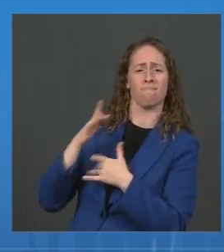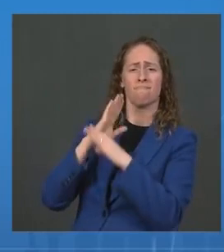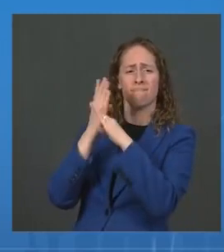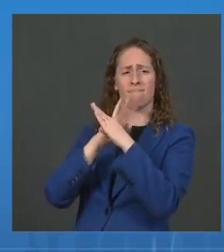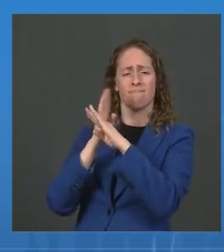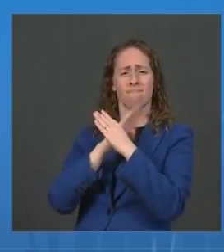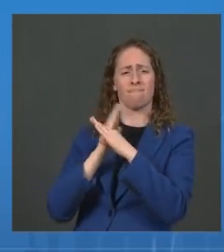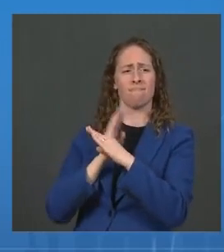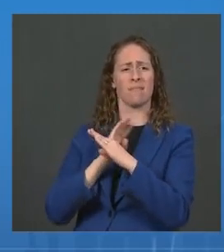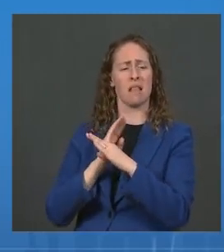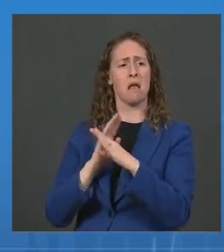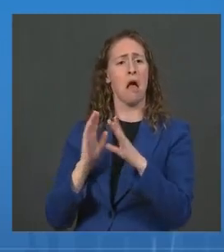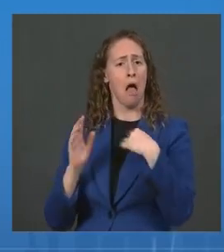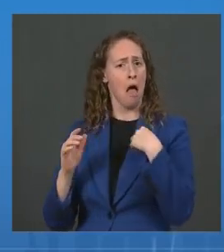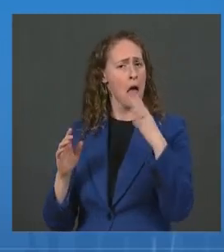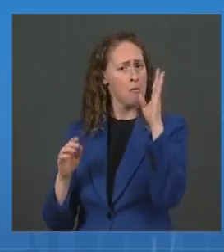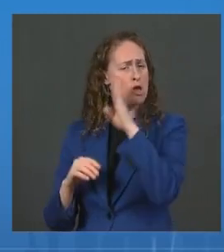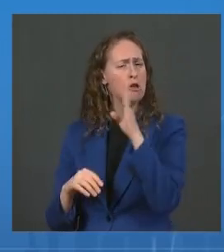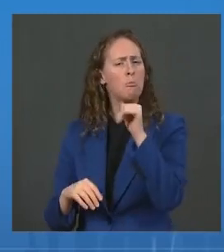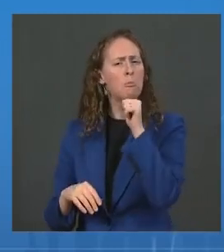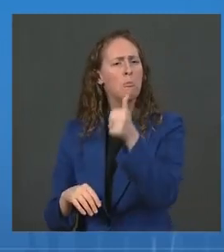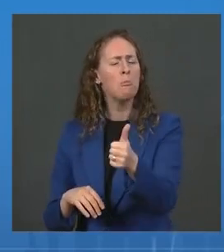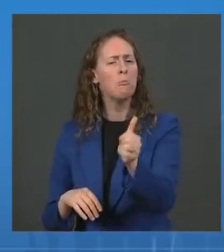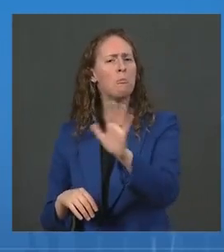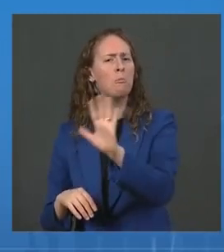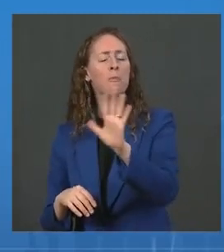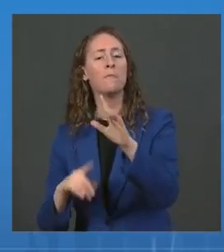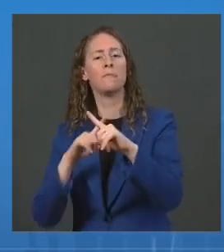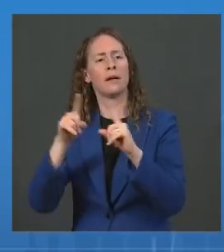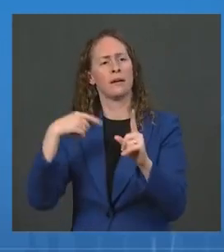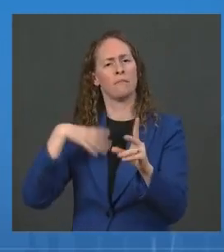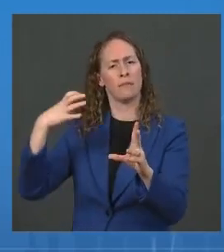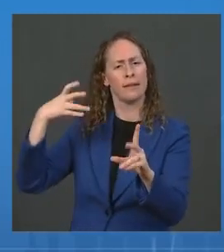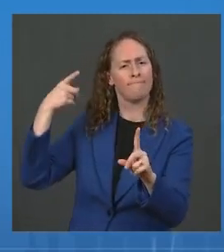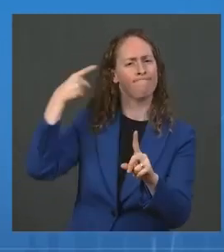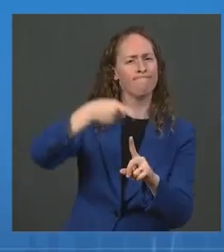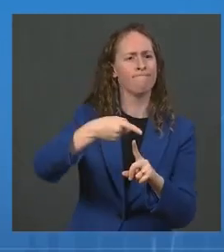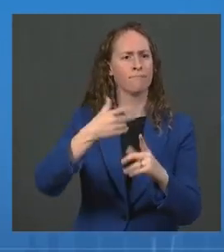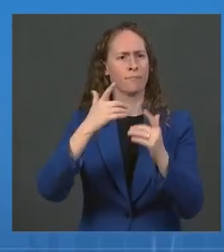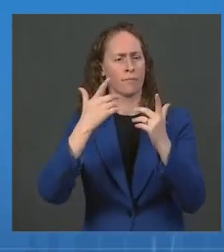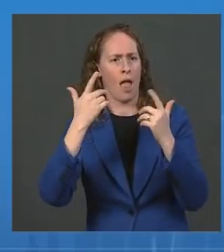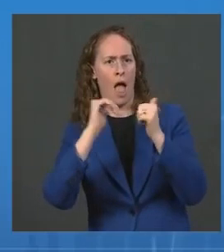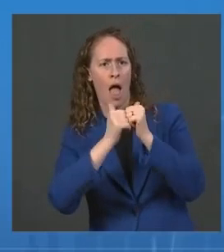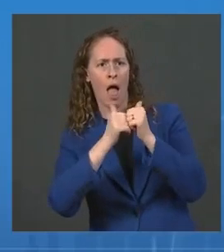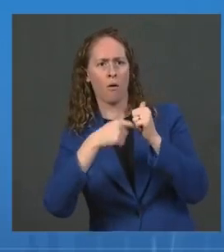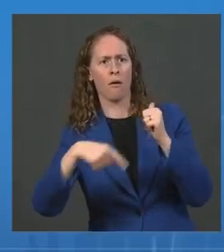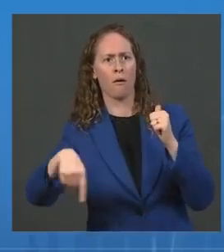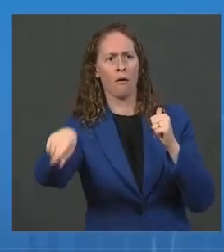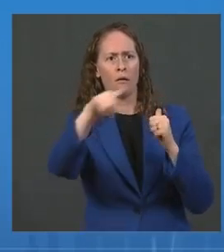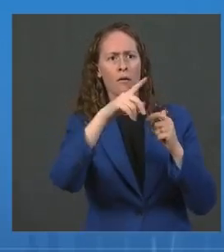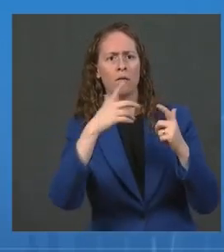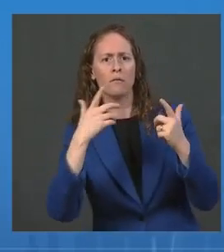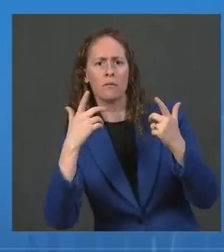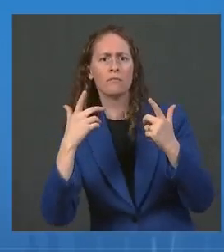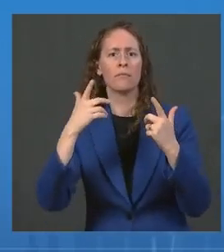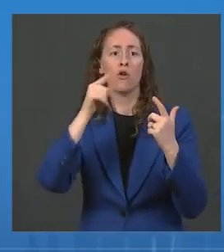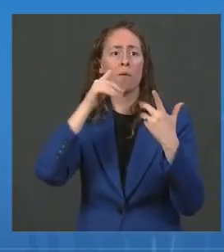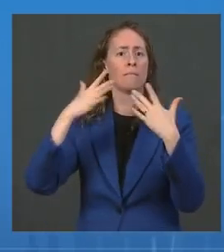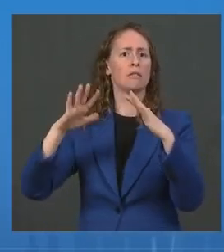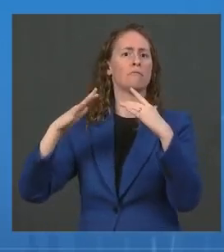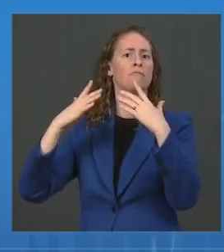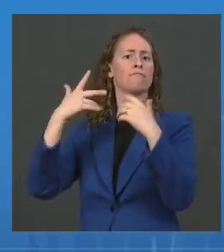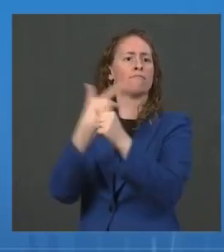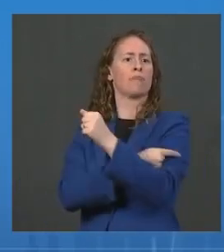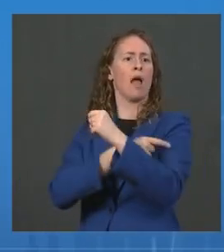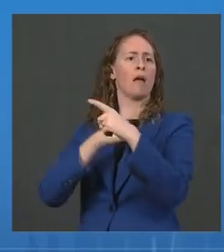in that although it diminishes somewhat the protection, it falls well within the reign of Delta and Beta. But